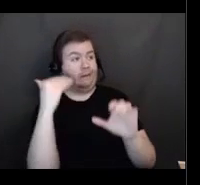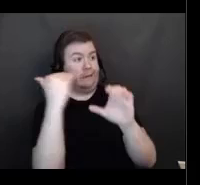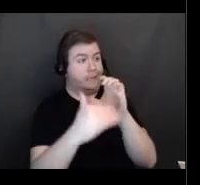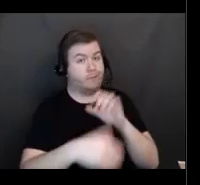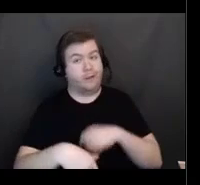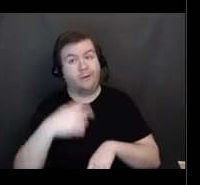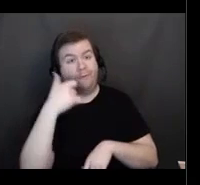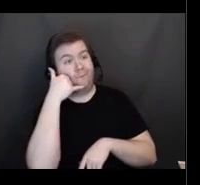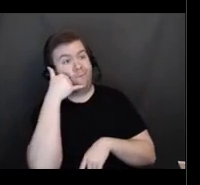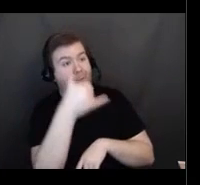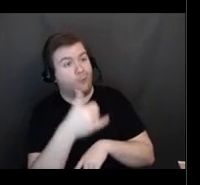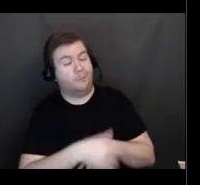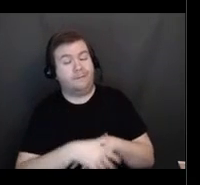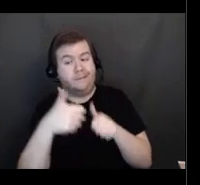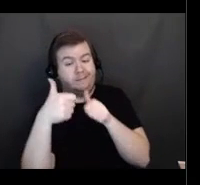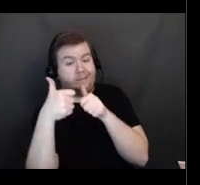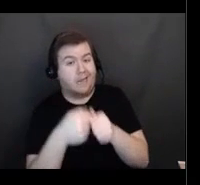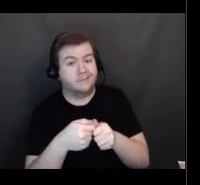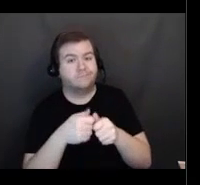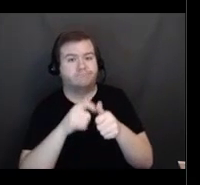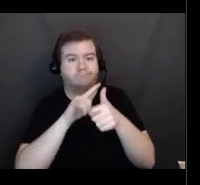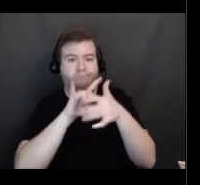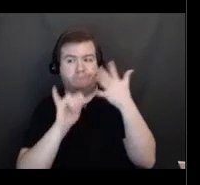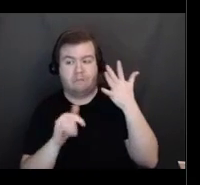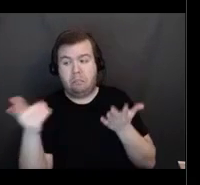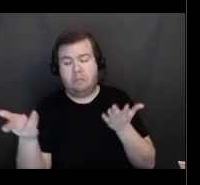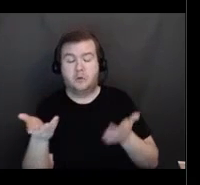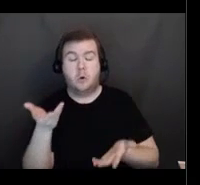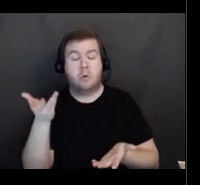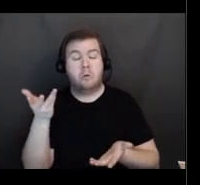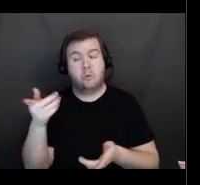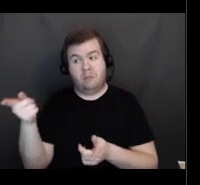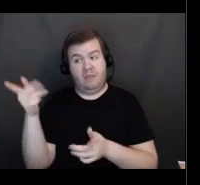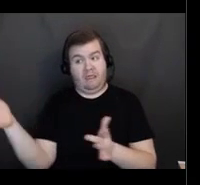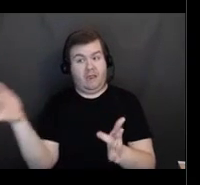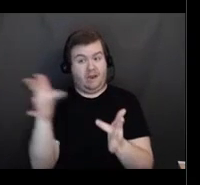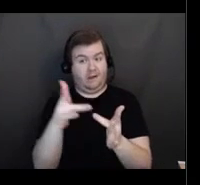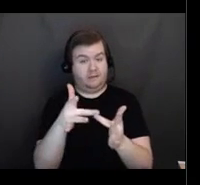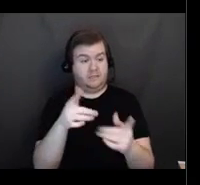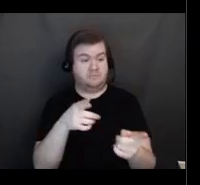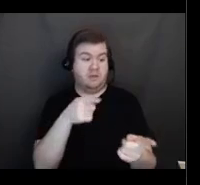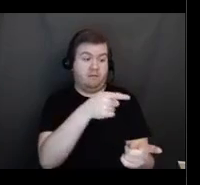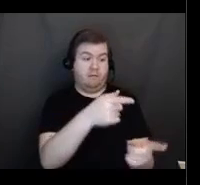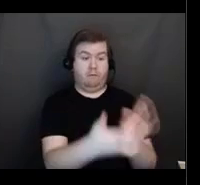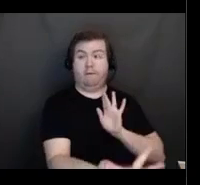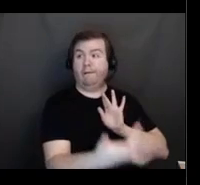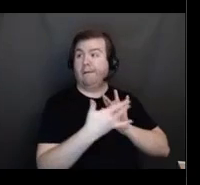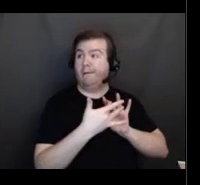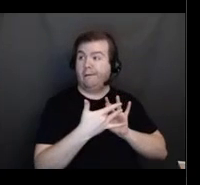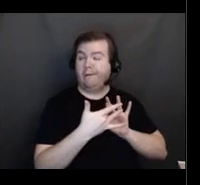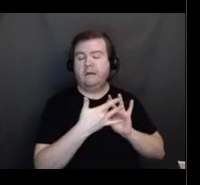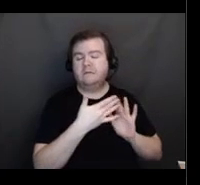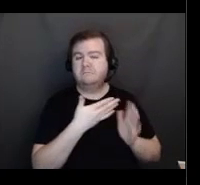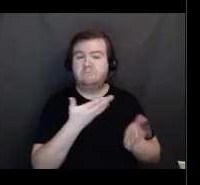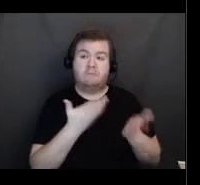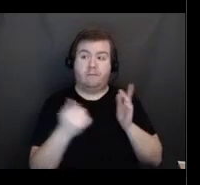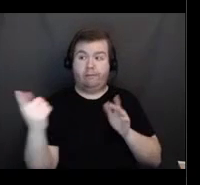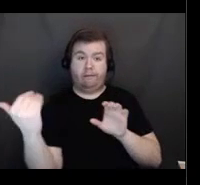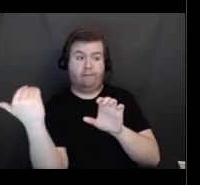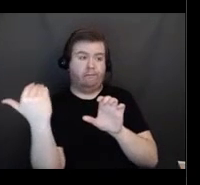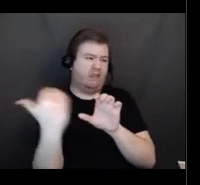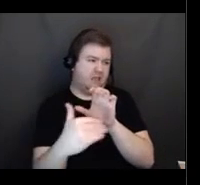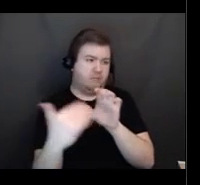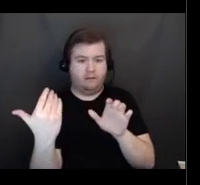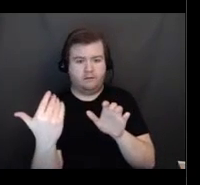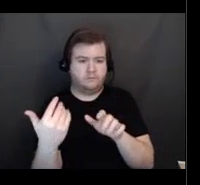You may find yourself assisting someone who has already been contacted by a vaccine provider, possibly by email, text, or